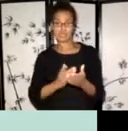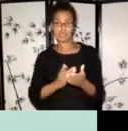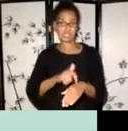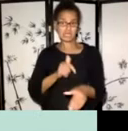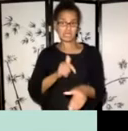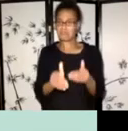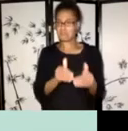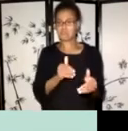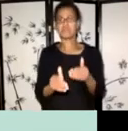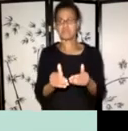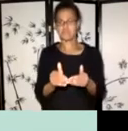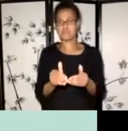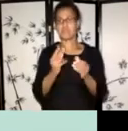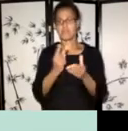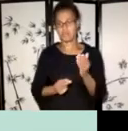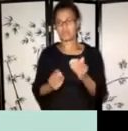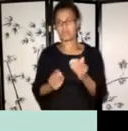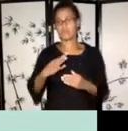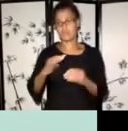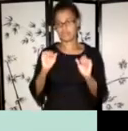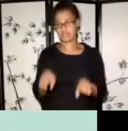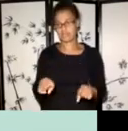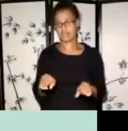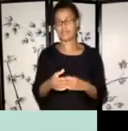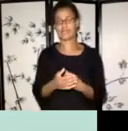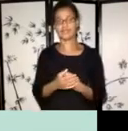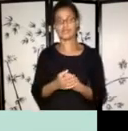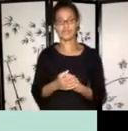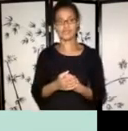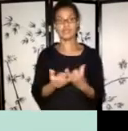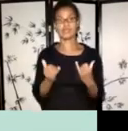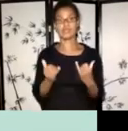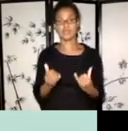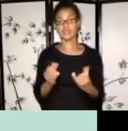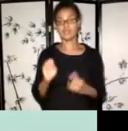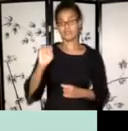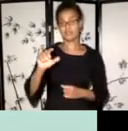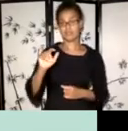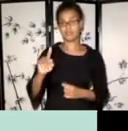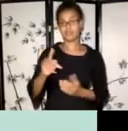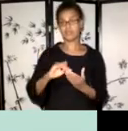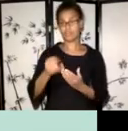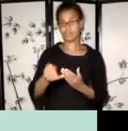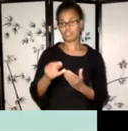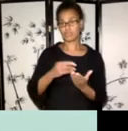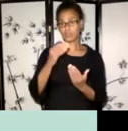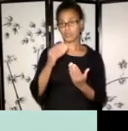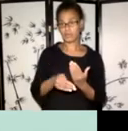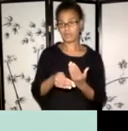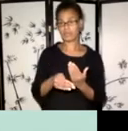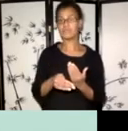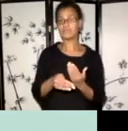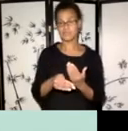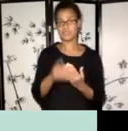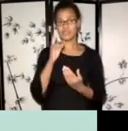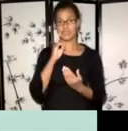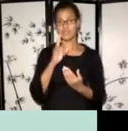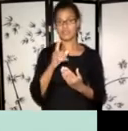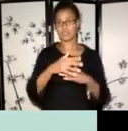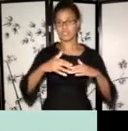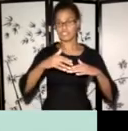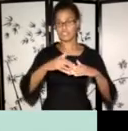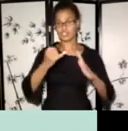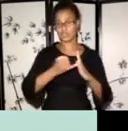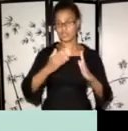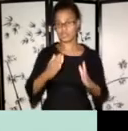So here, um, I'm going to go through, uh, some project programs available, uh, for Indigenous artists specifically.